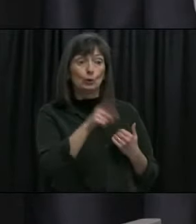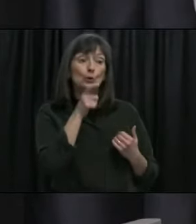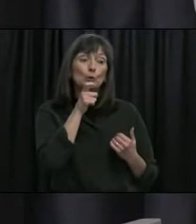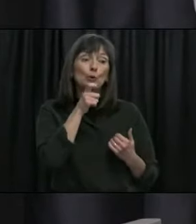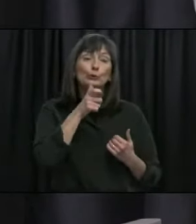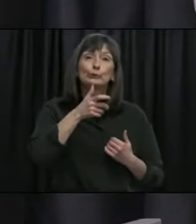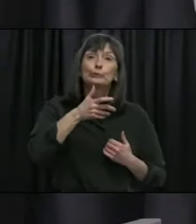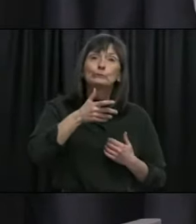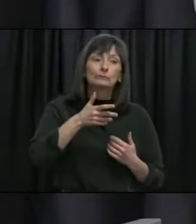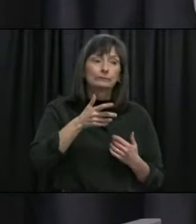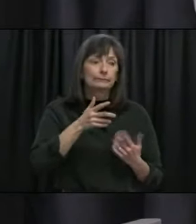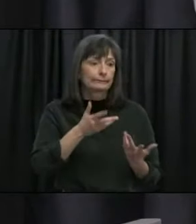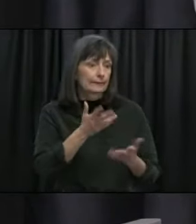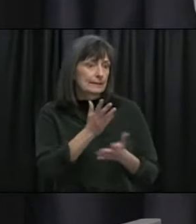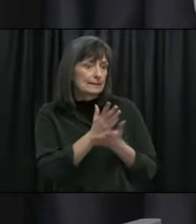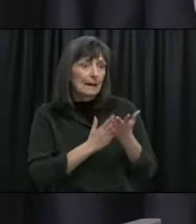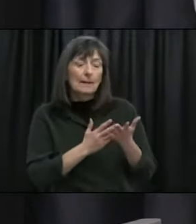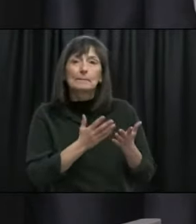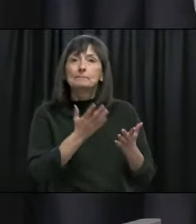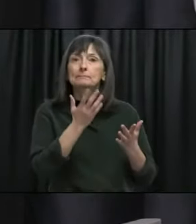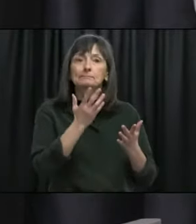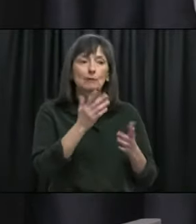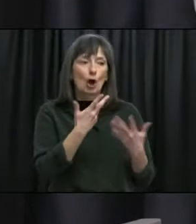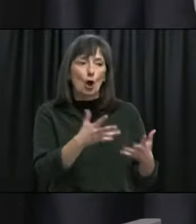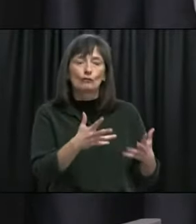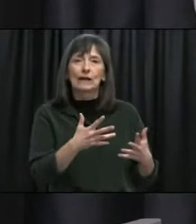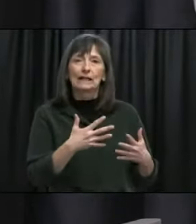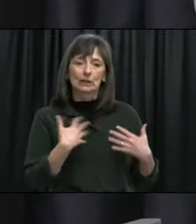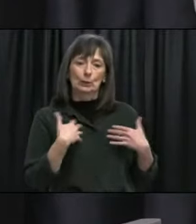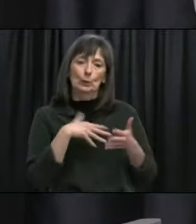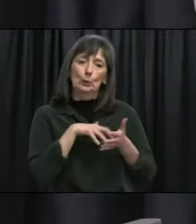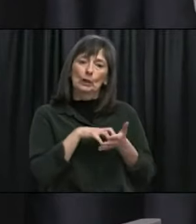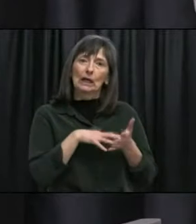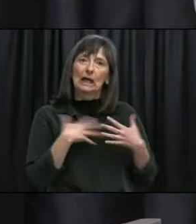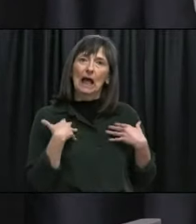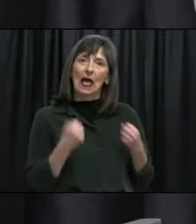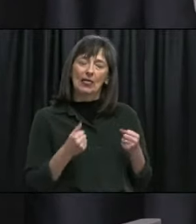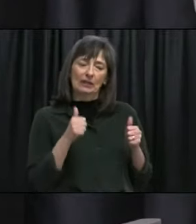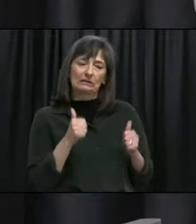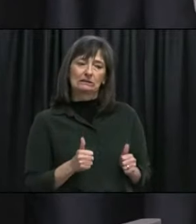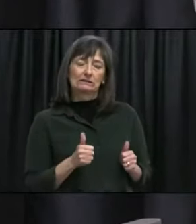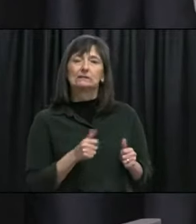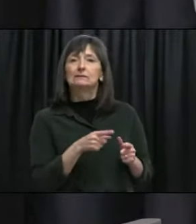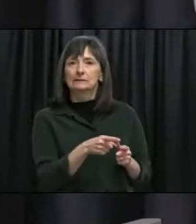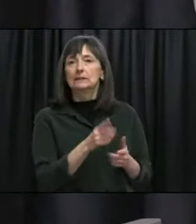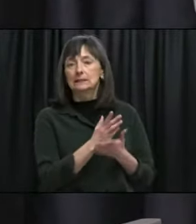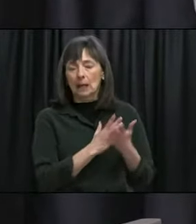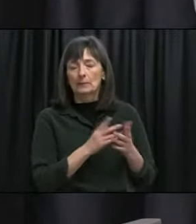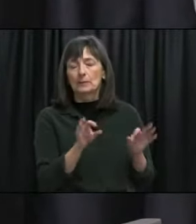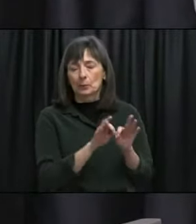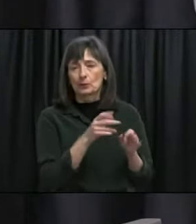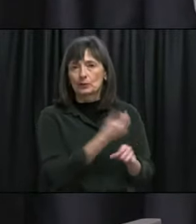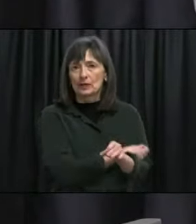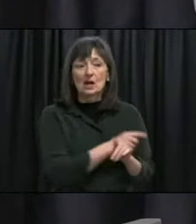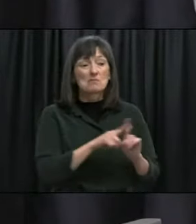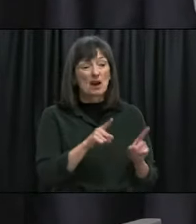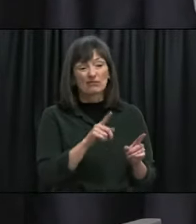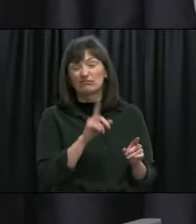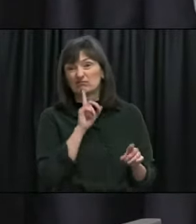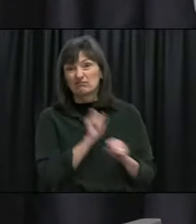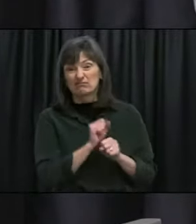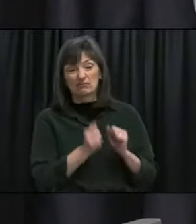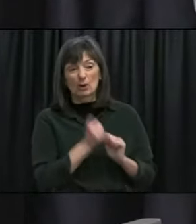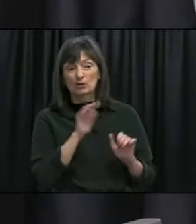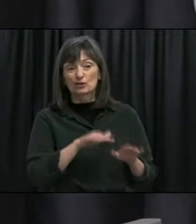more severe comorbidities but we know that for the most part children don't tend to end up with severe disease